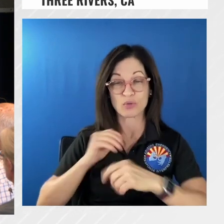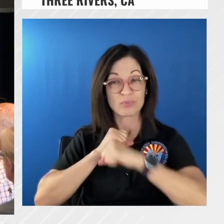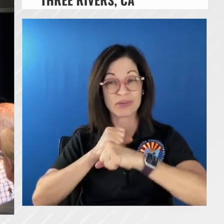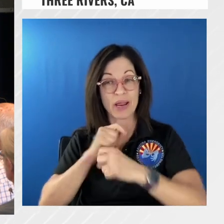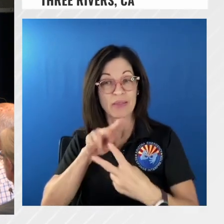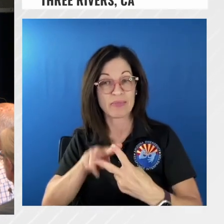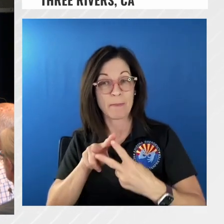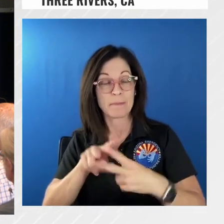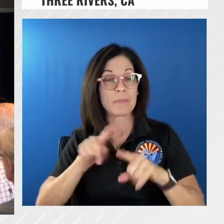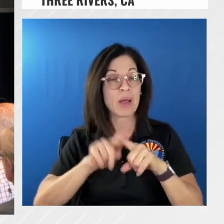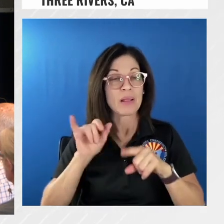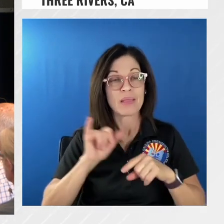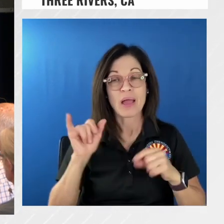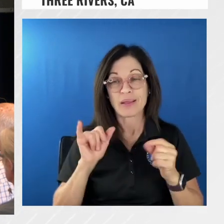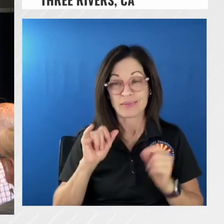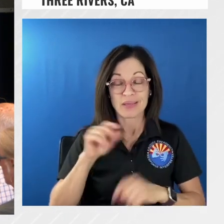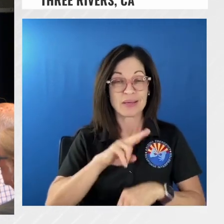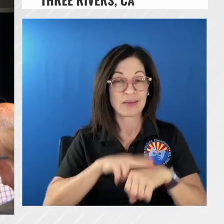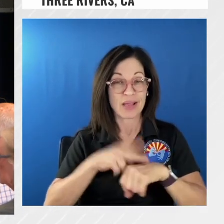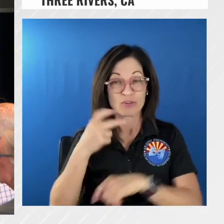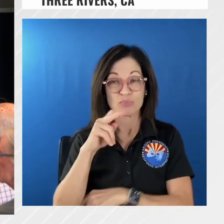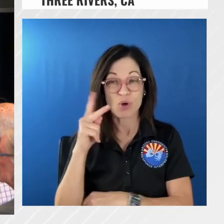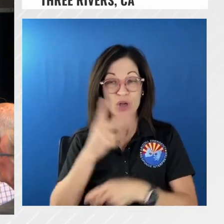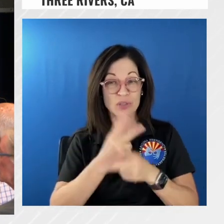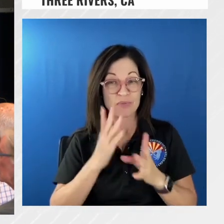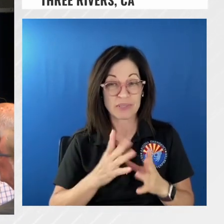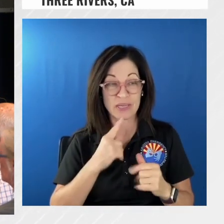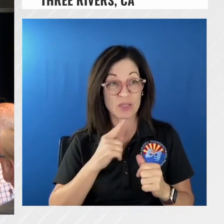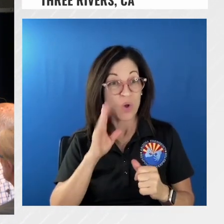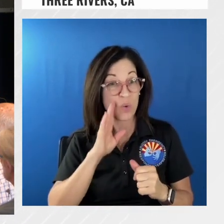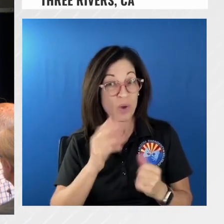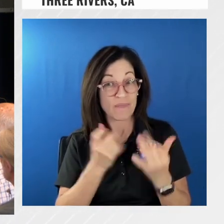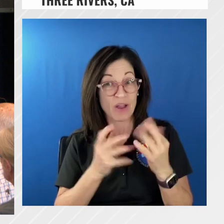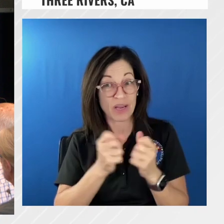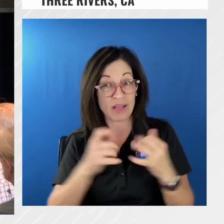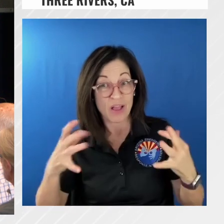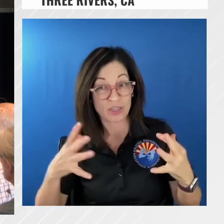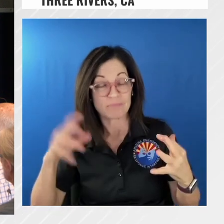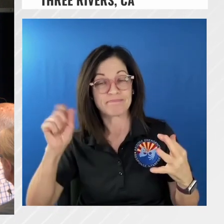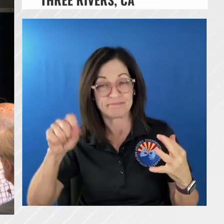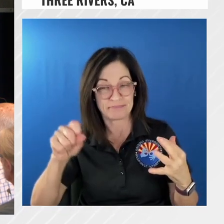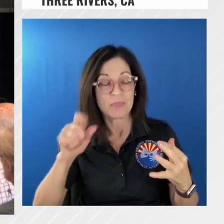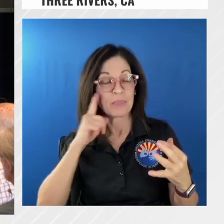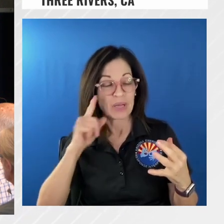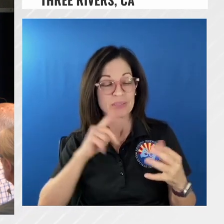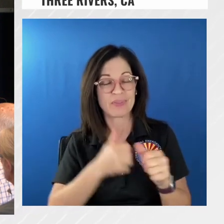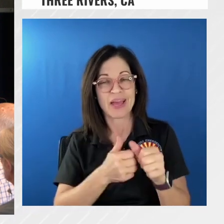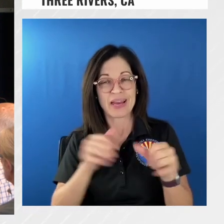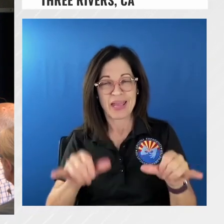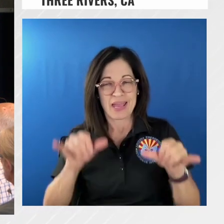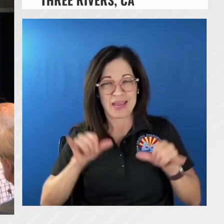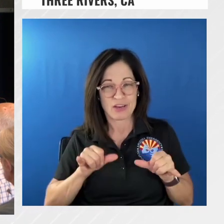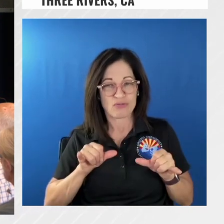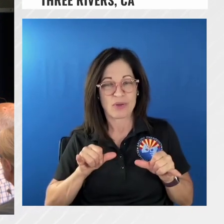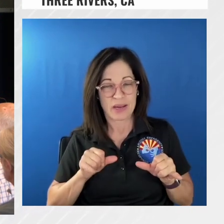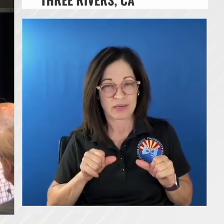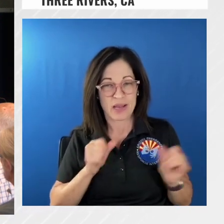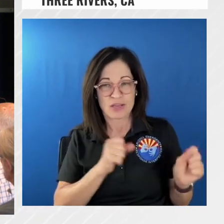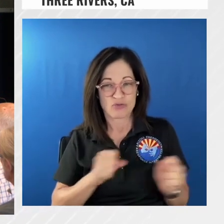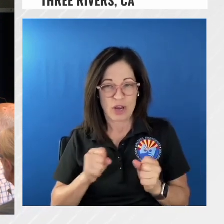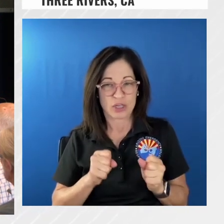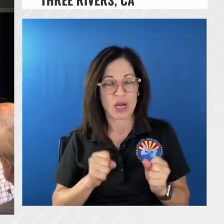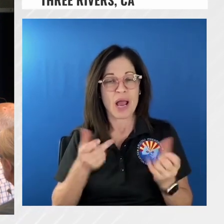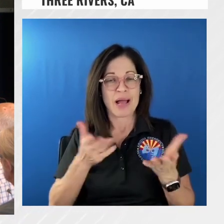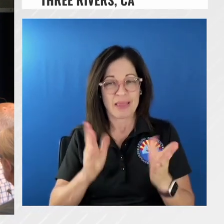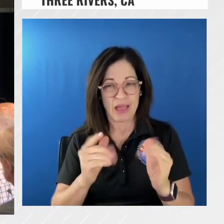superintendent stated with um the fire going to get larger and that's that indirect strategy and those are those ridges that we could pull it down to the um to the